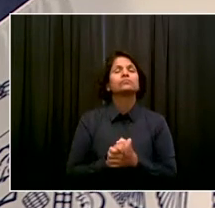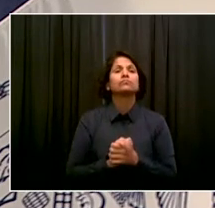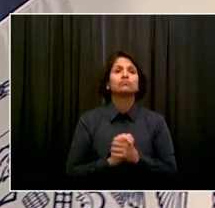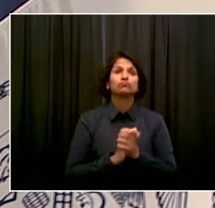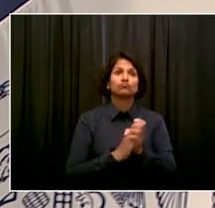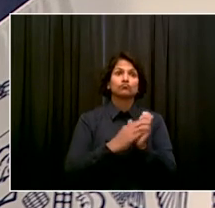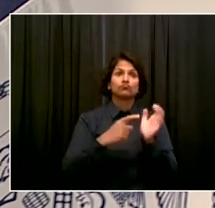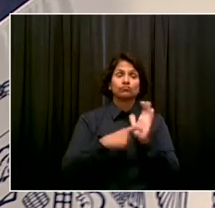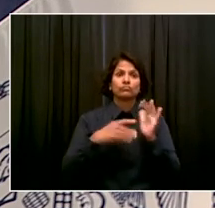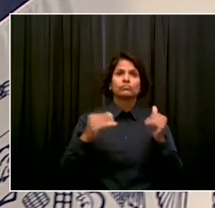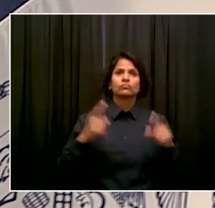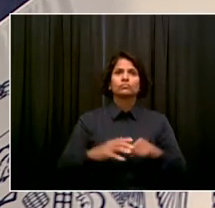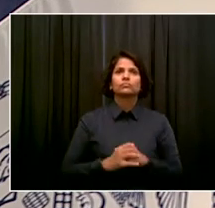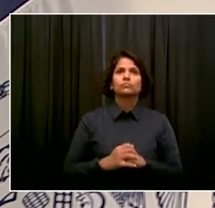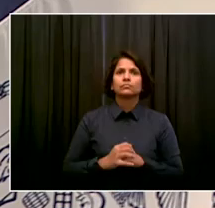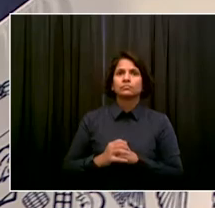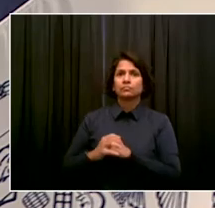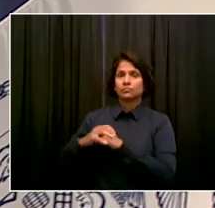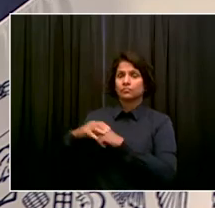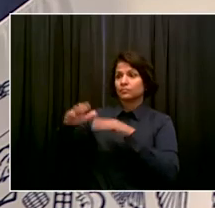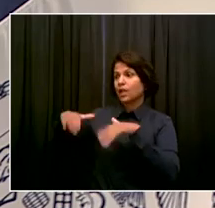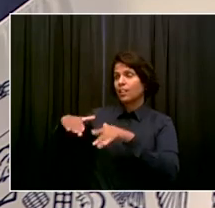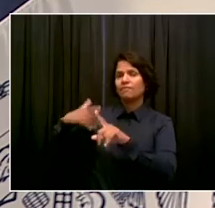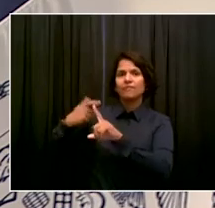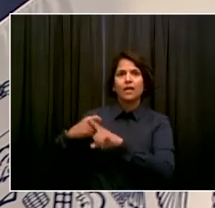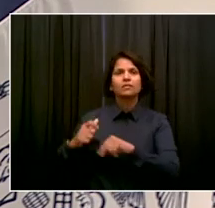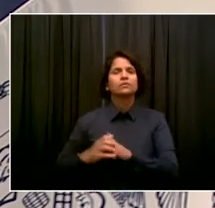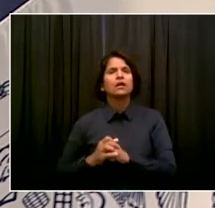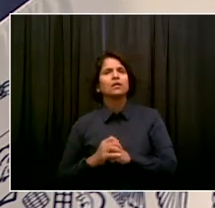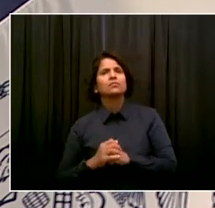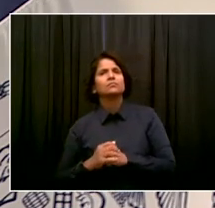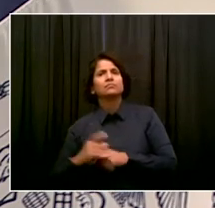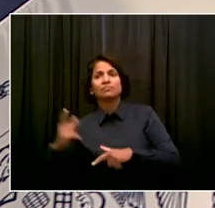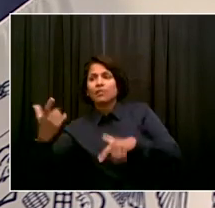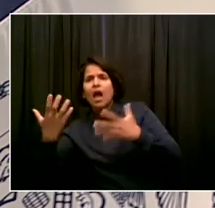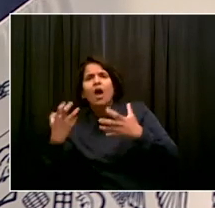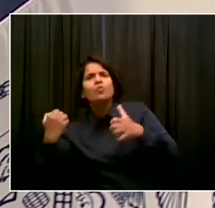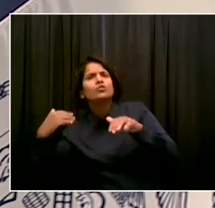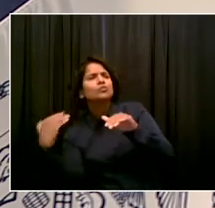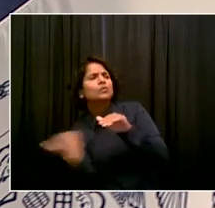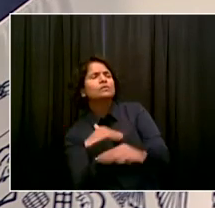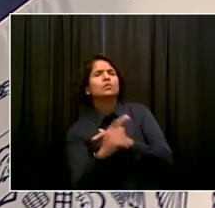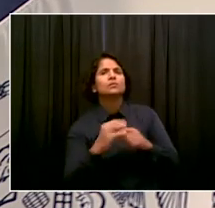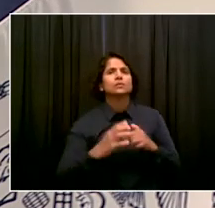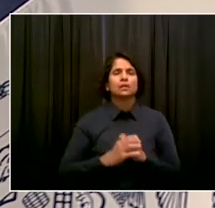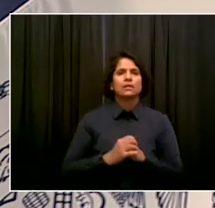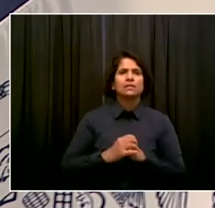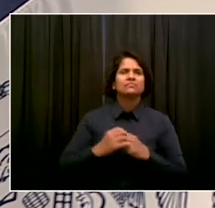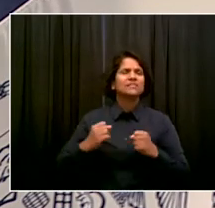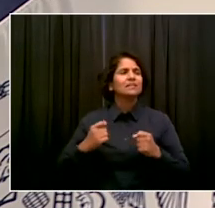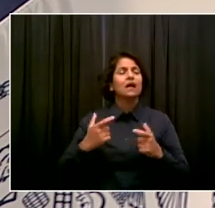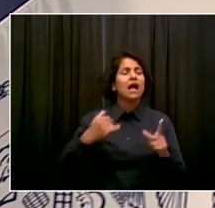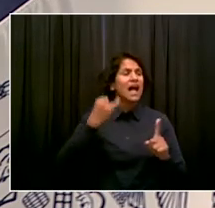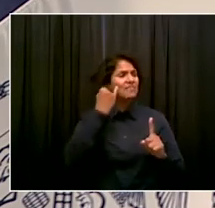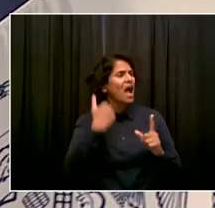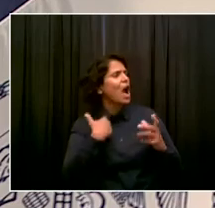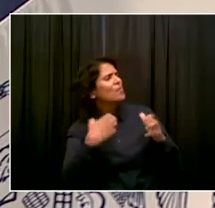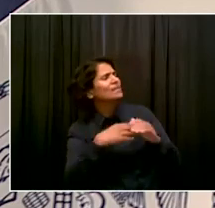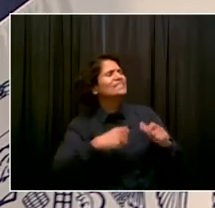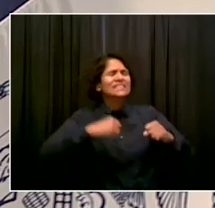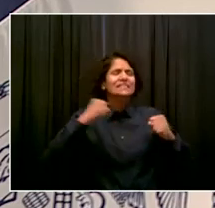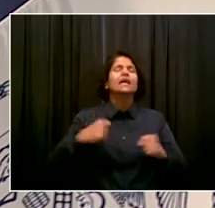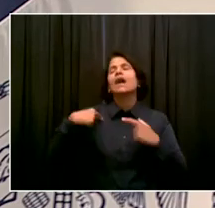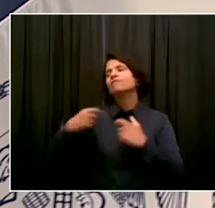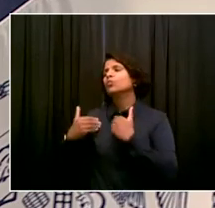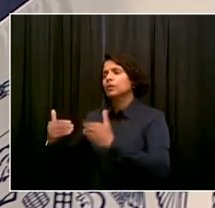heard from a lot of business people. They believe that their employees need one more push. And certainly since a lot of folks we're talking